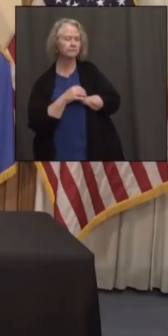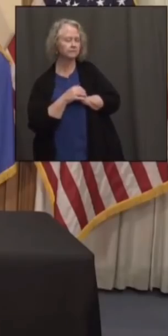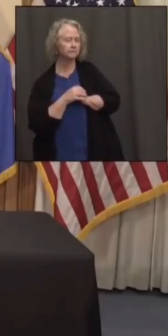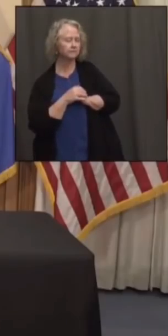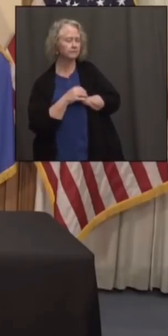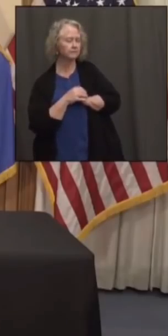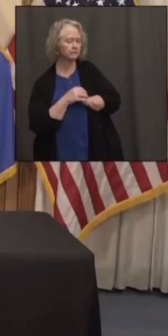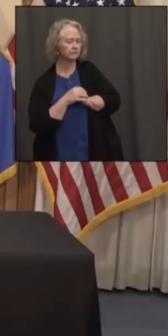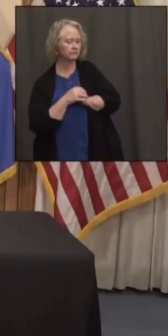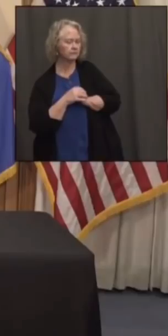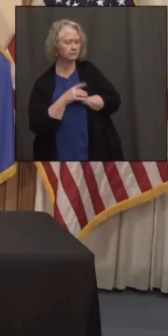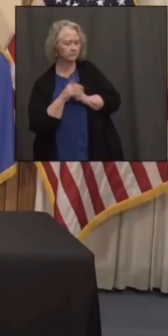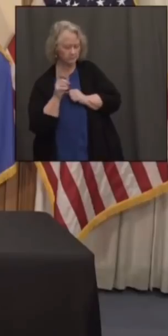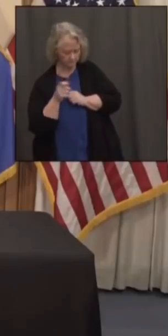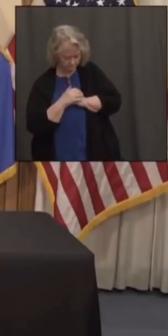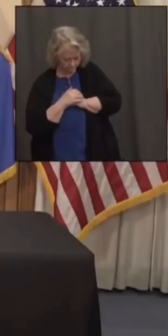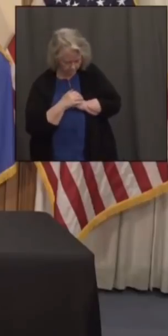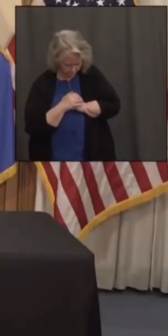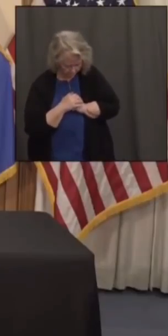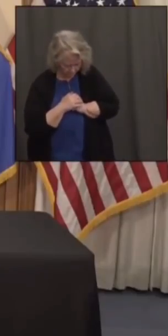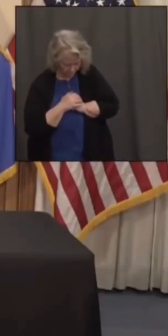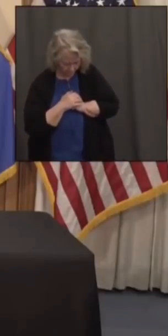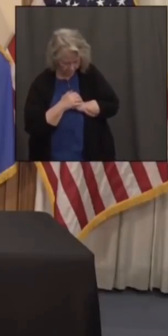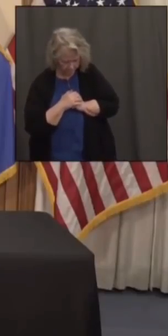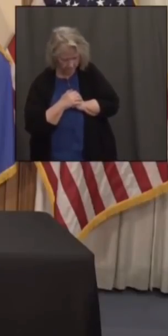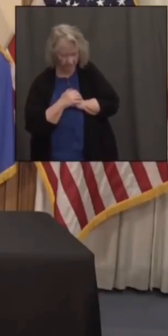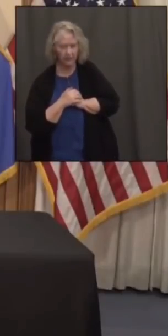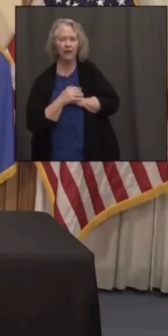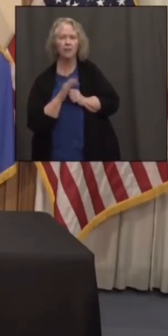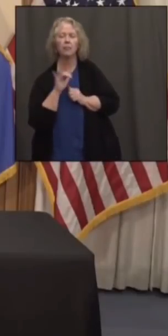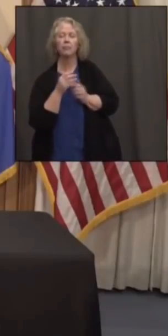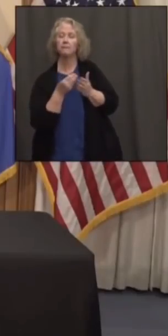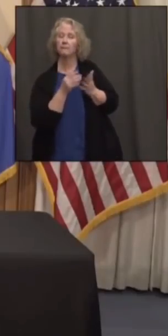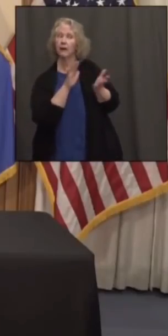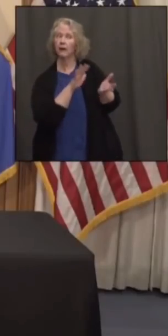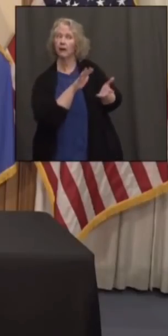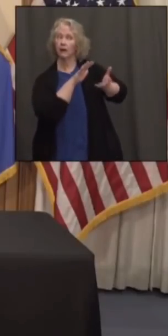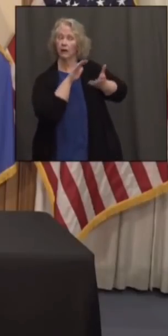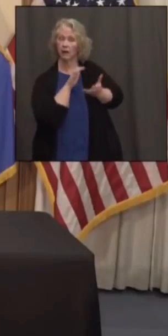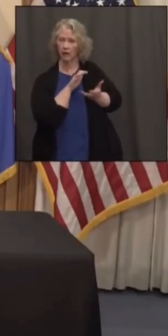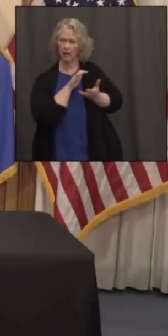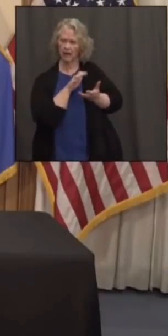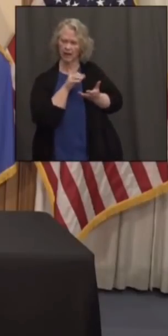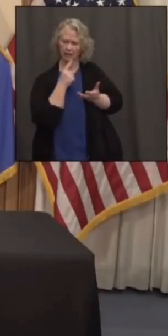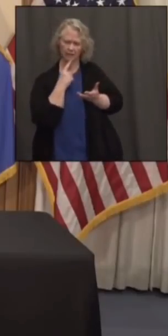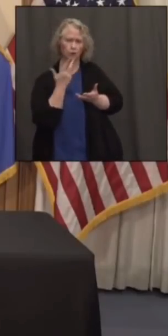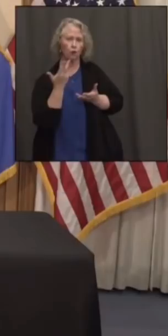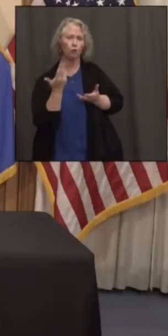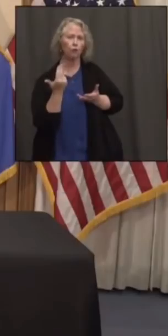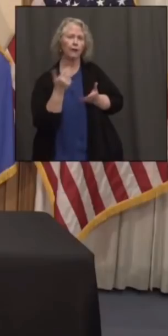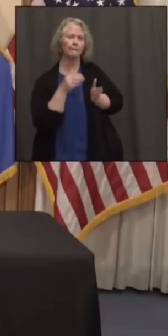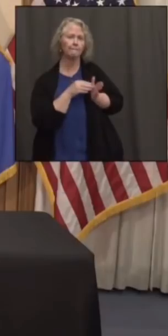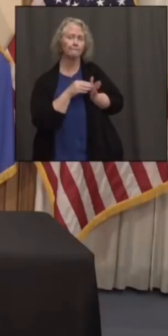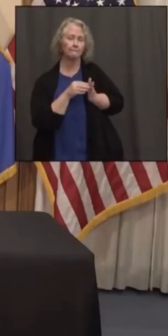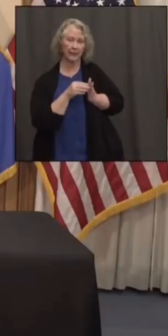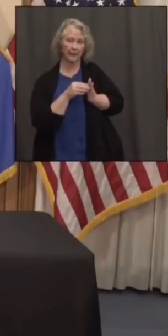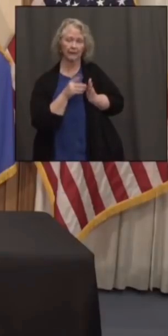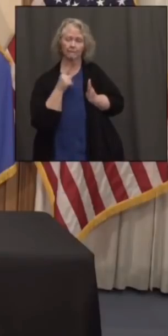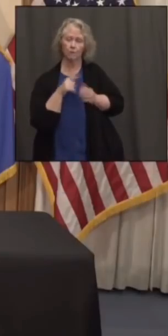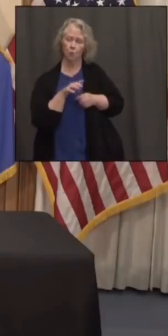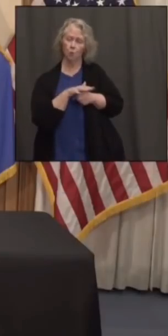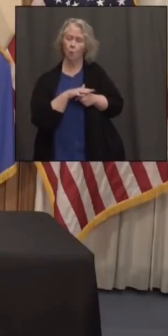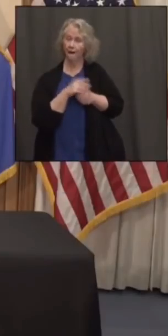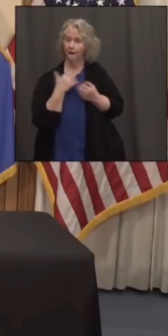Are the grants from 13, I believe it was $13 million, to the local health